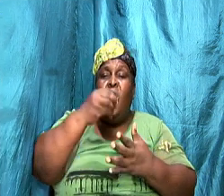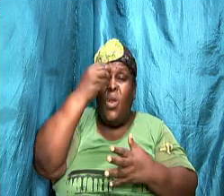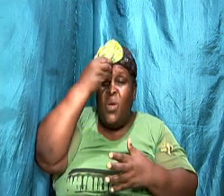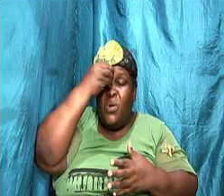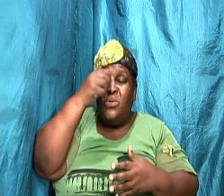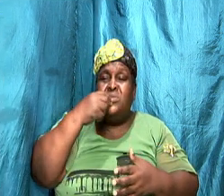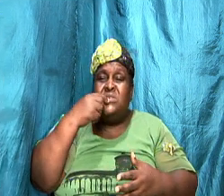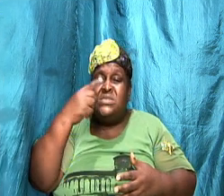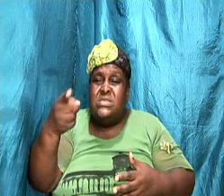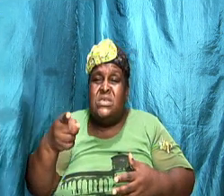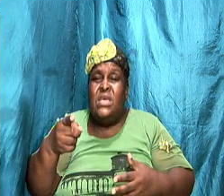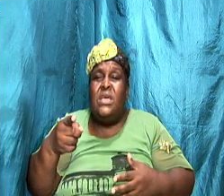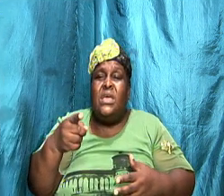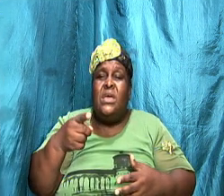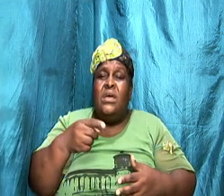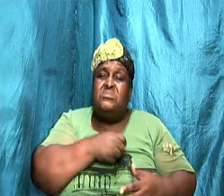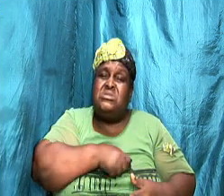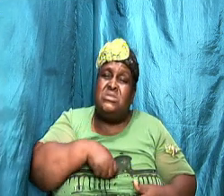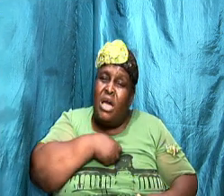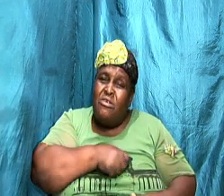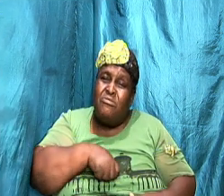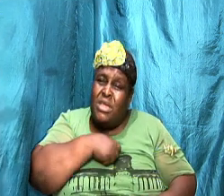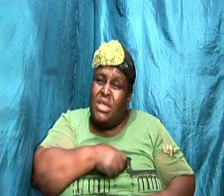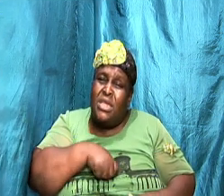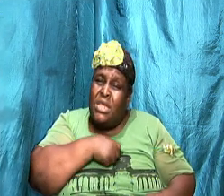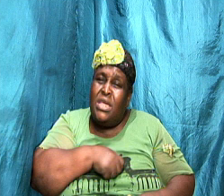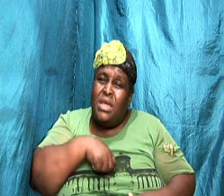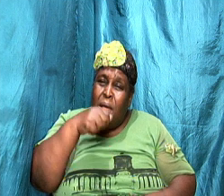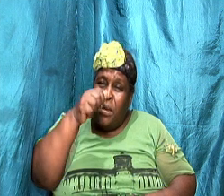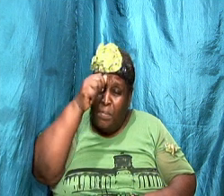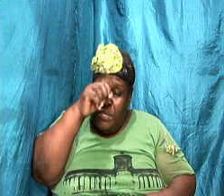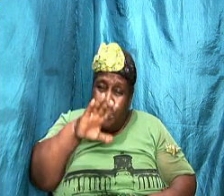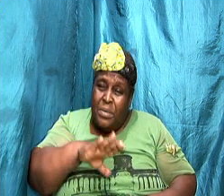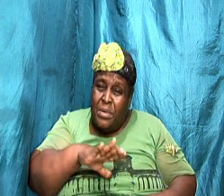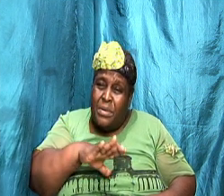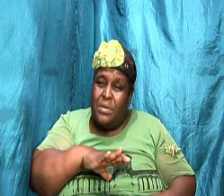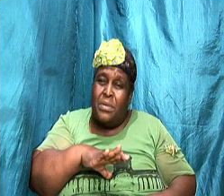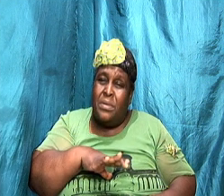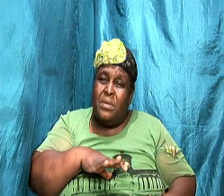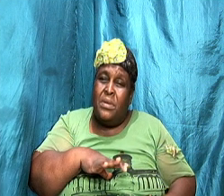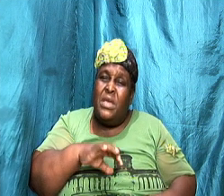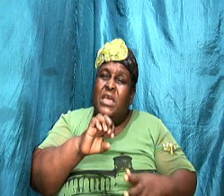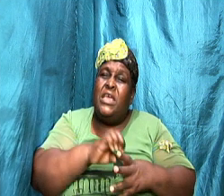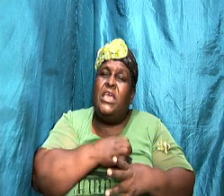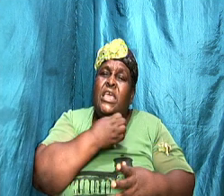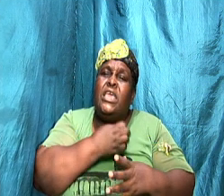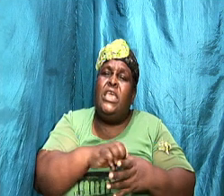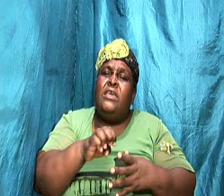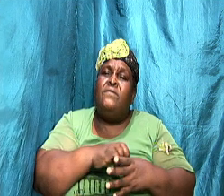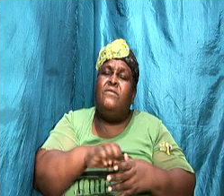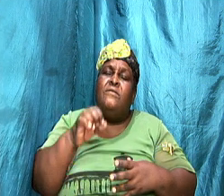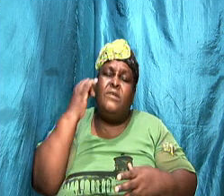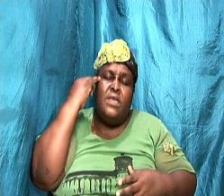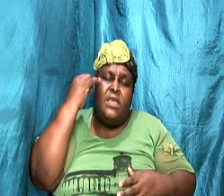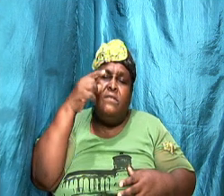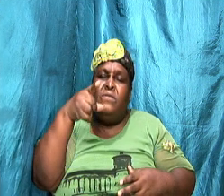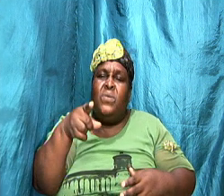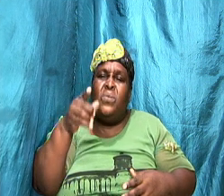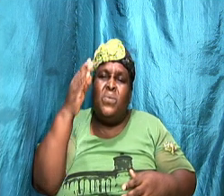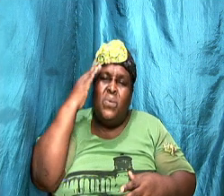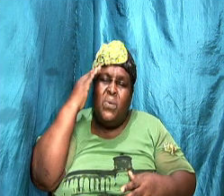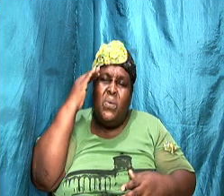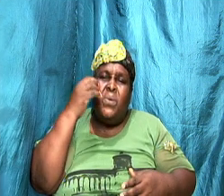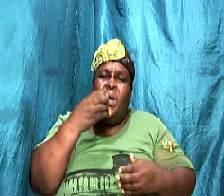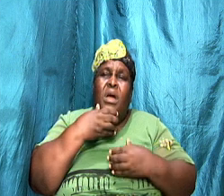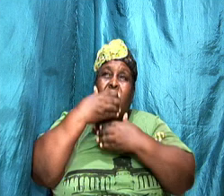can't be too mature to say I am sorry even if you acknowledge and confess